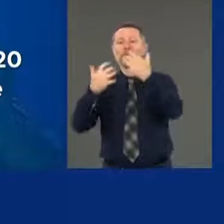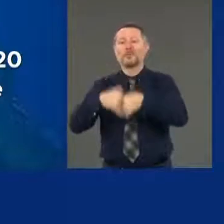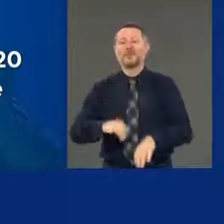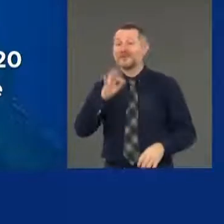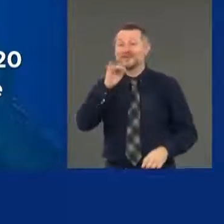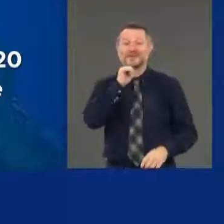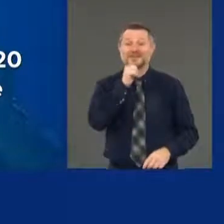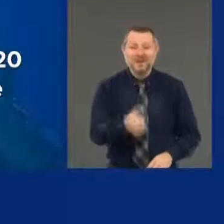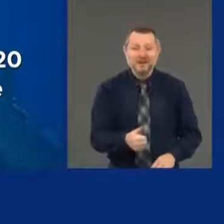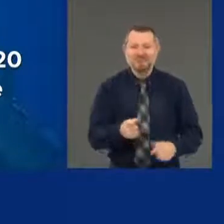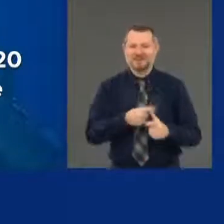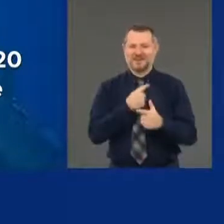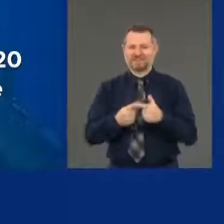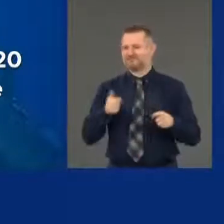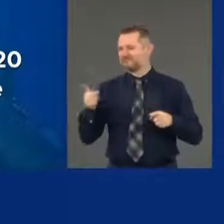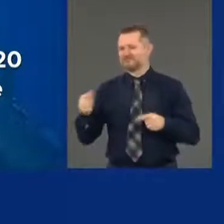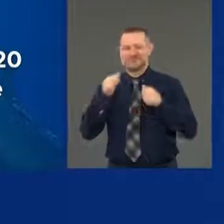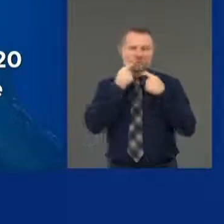that's where you are.